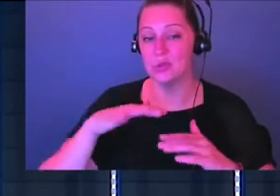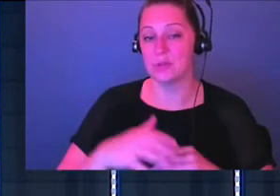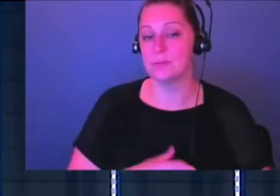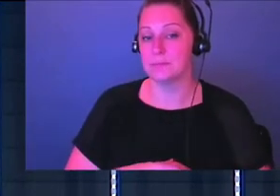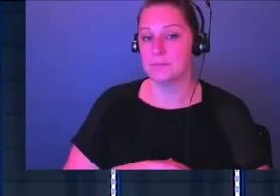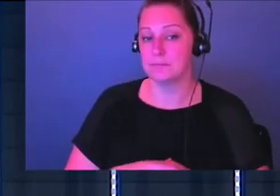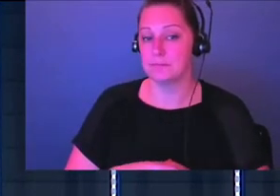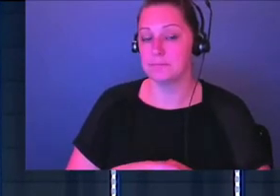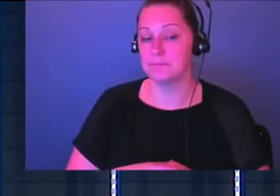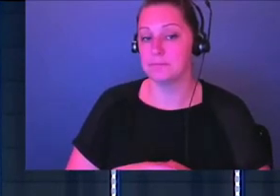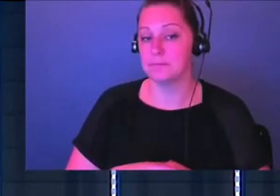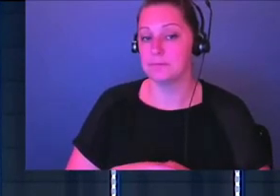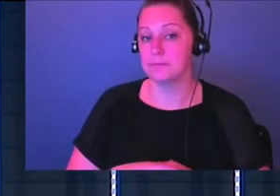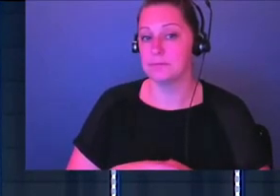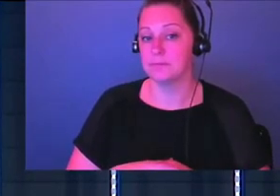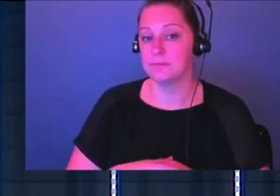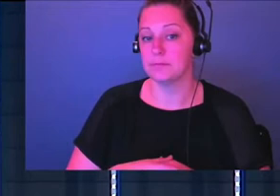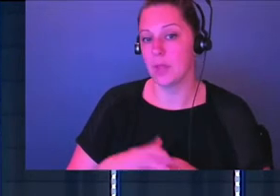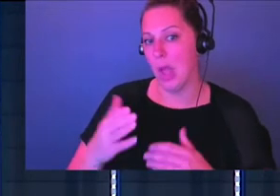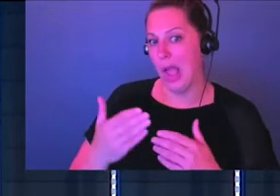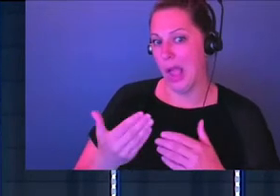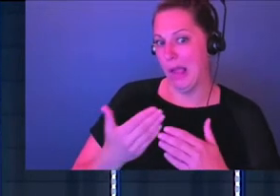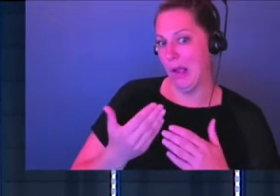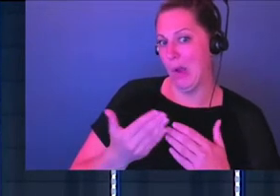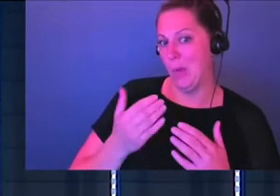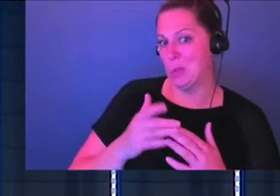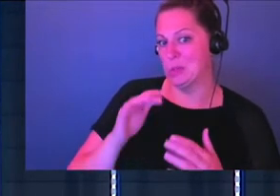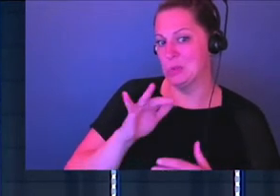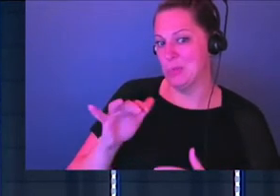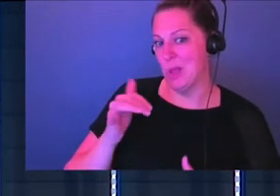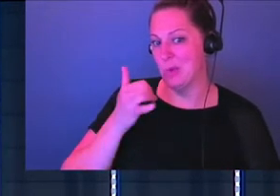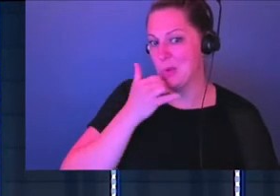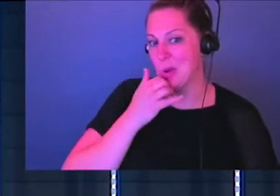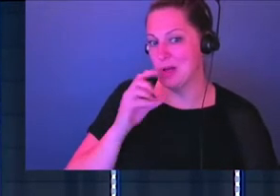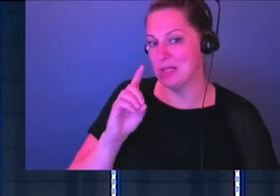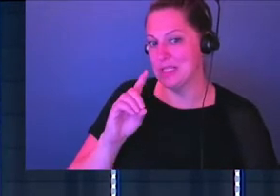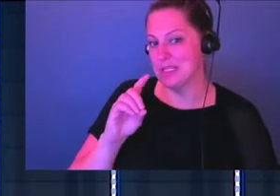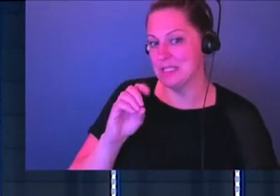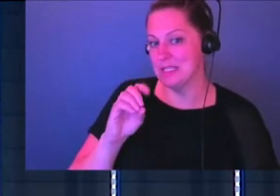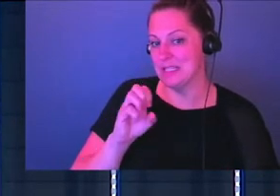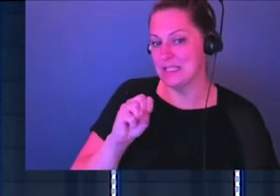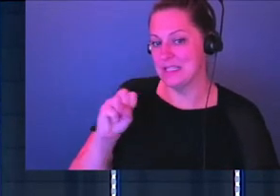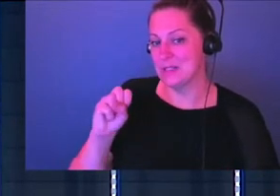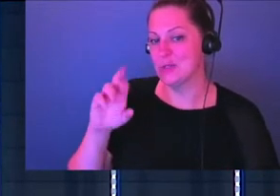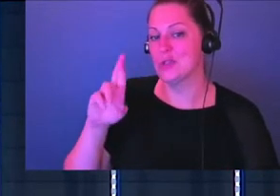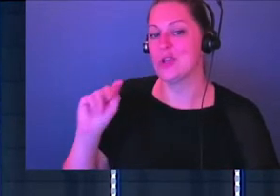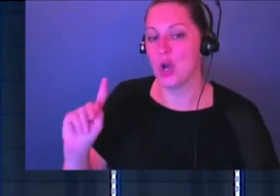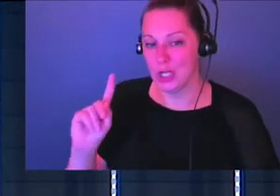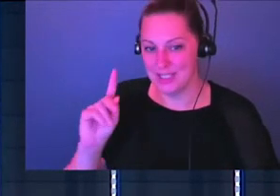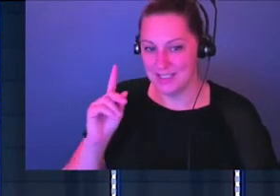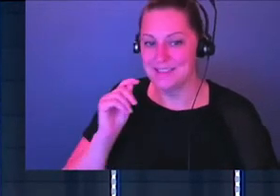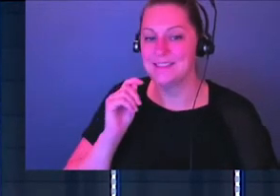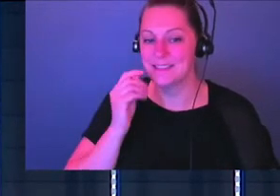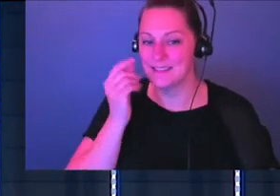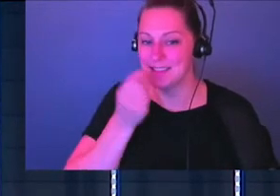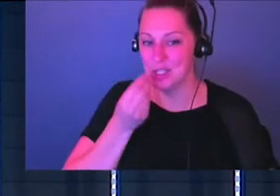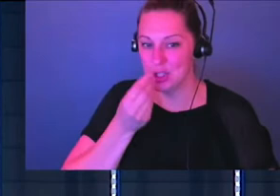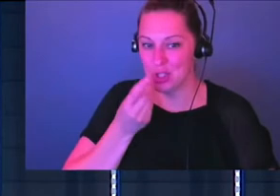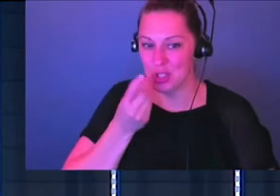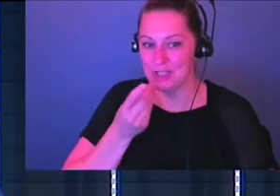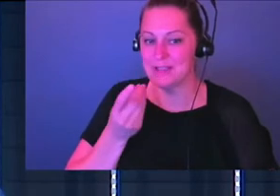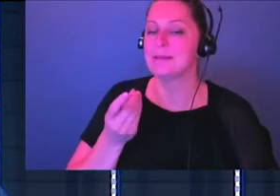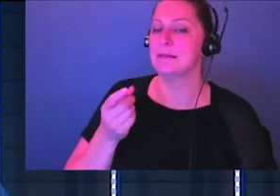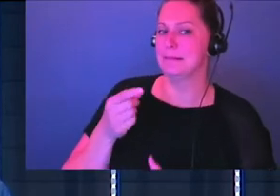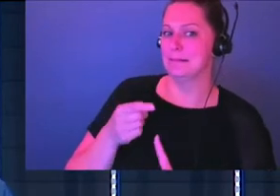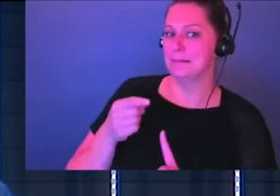desert, okay? We almost put dessert when I was typing it out. was like, man, God's going to speak to me through some Oreos later. Let me tell you. I typed it out. was like, whew, that's not, you